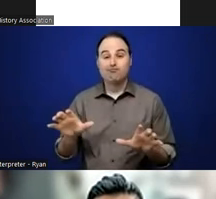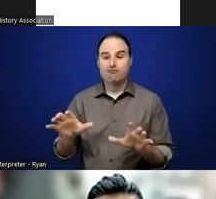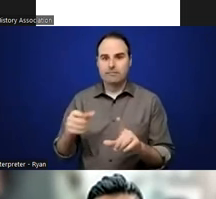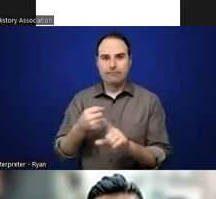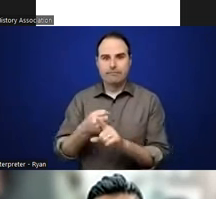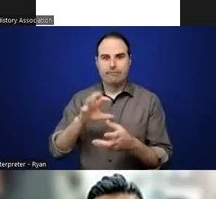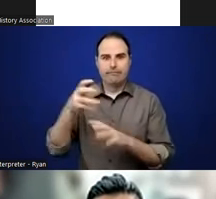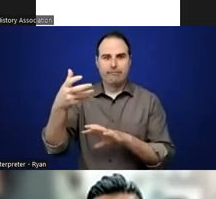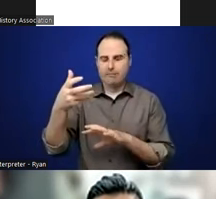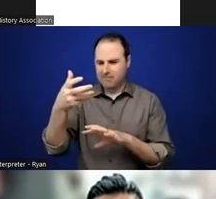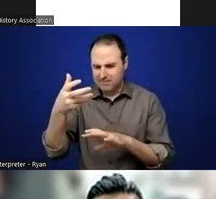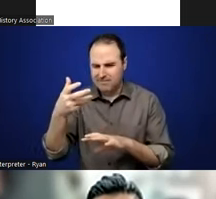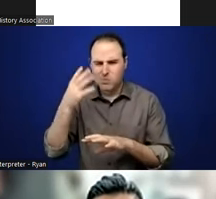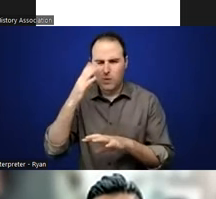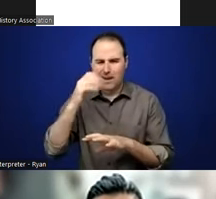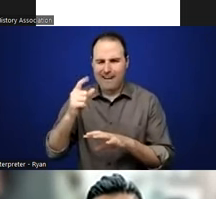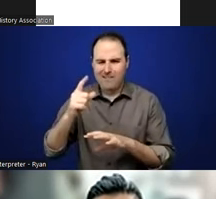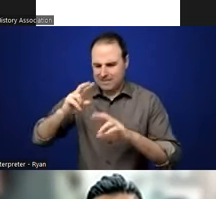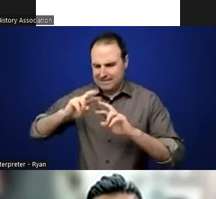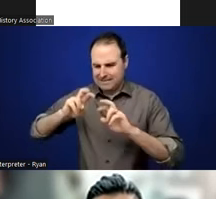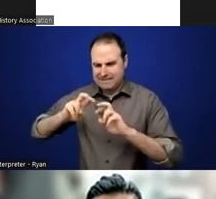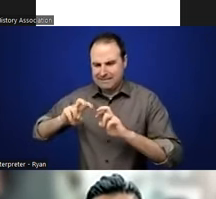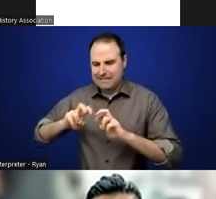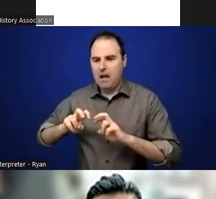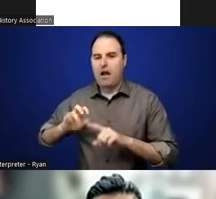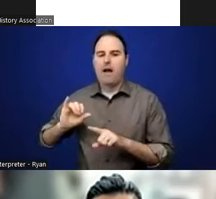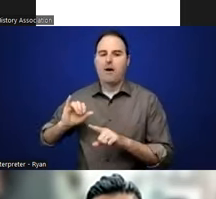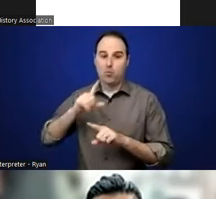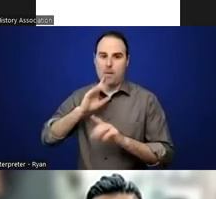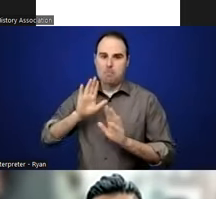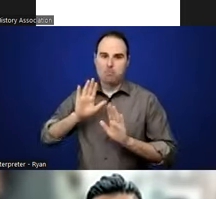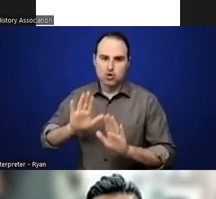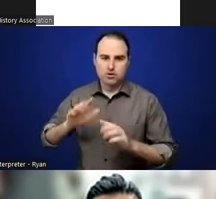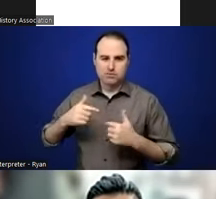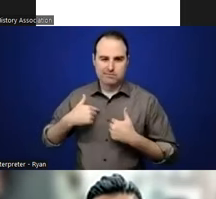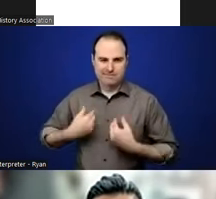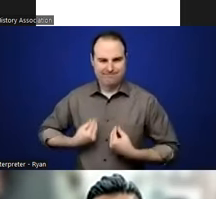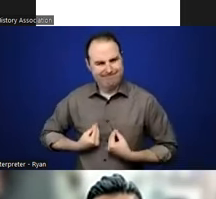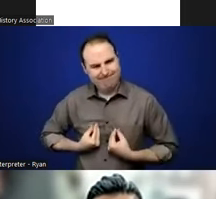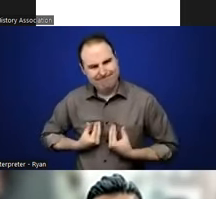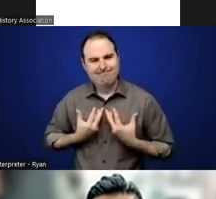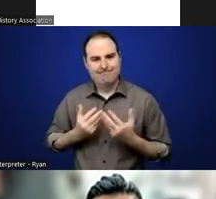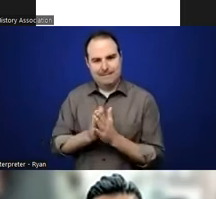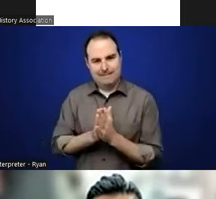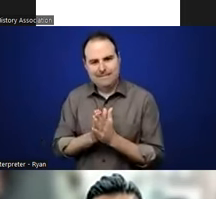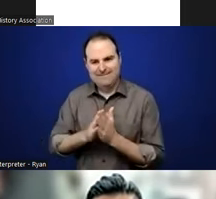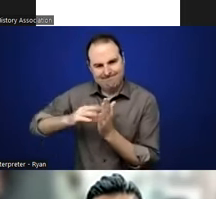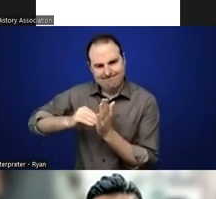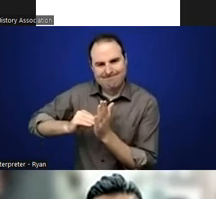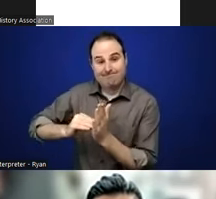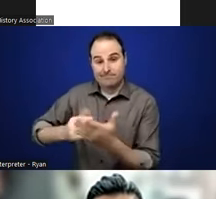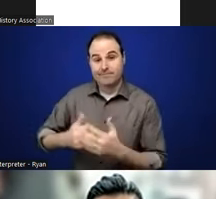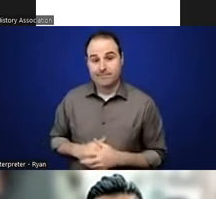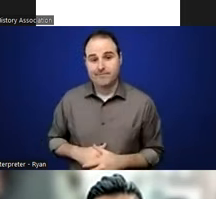why I didn't get the result that I wanted. And it really pushes me. motivates me, right. To really, really learn. And I've come